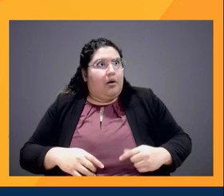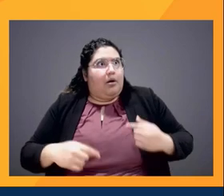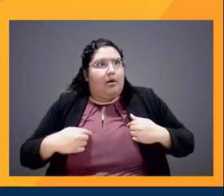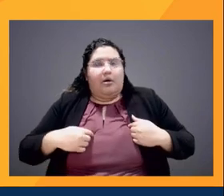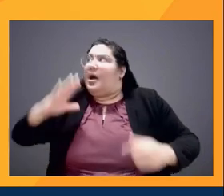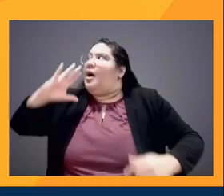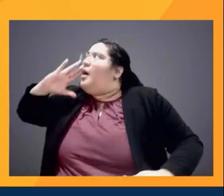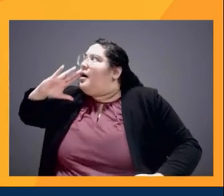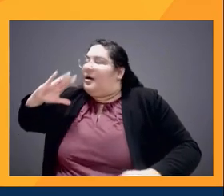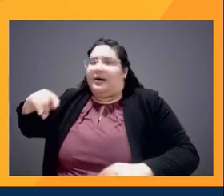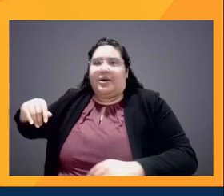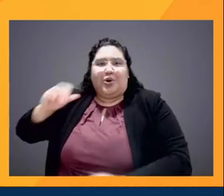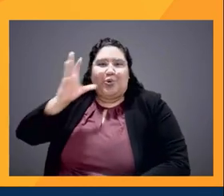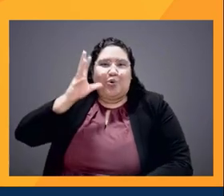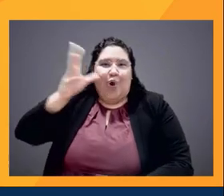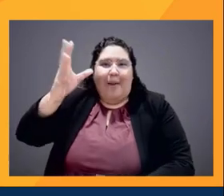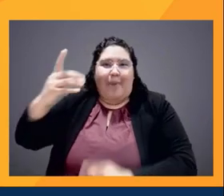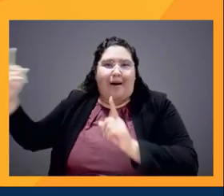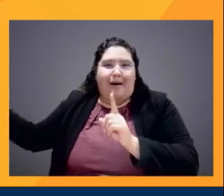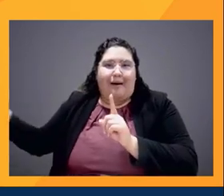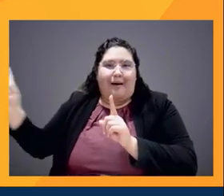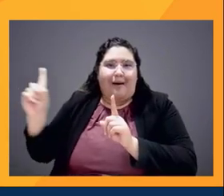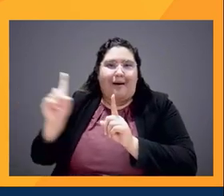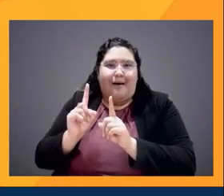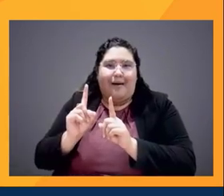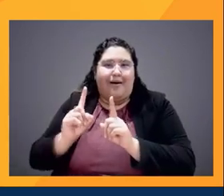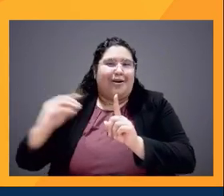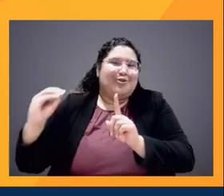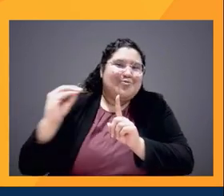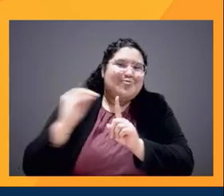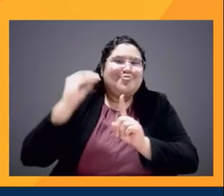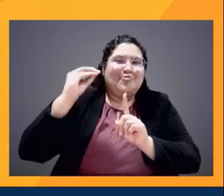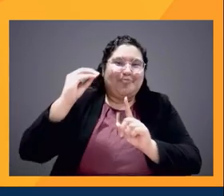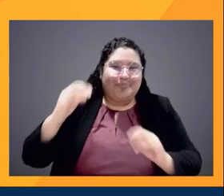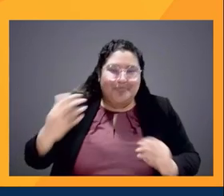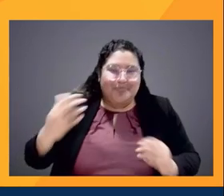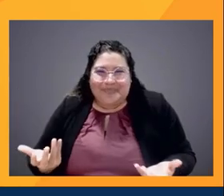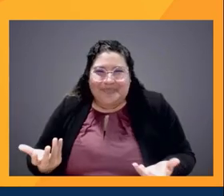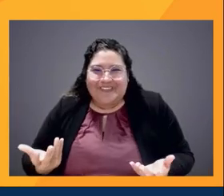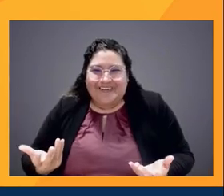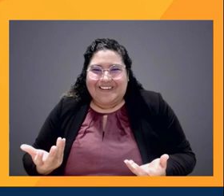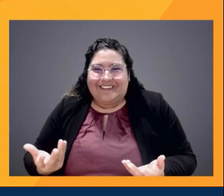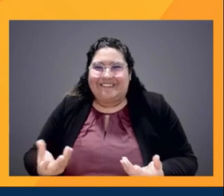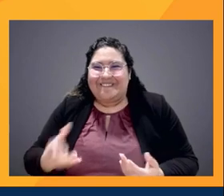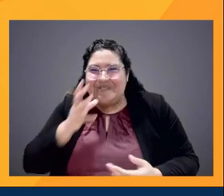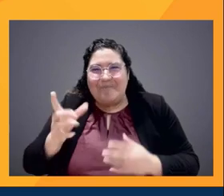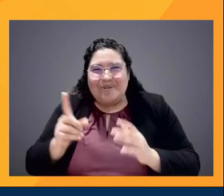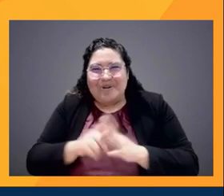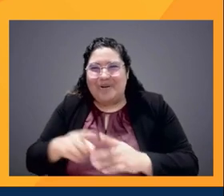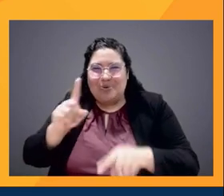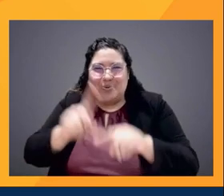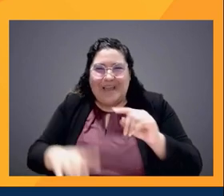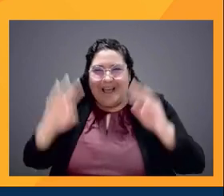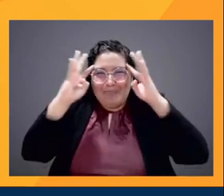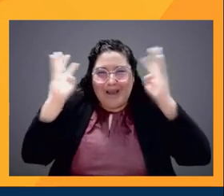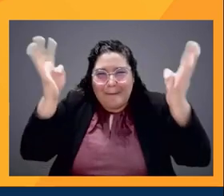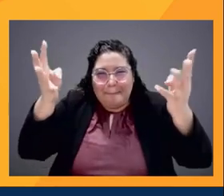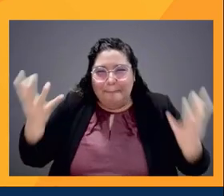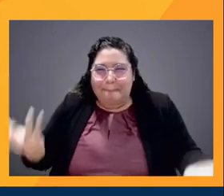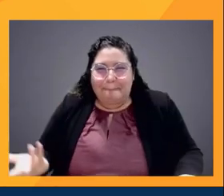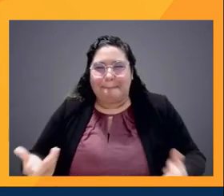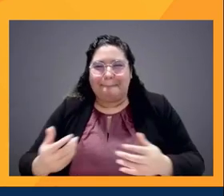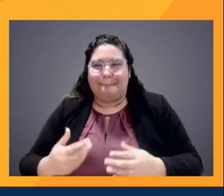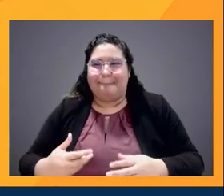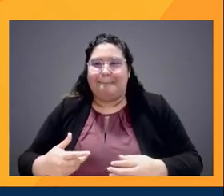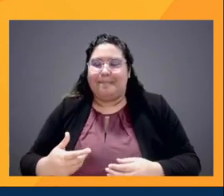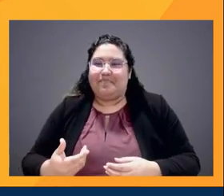grandma who came up right on the screen and gave him a kiss on the forehead. And you can't write that, right? So this is such a natural way of